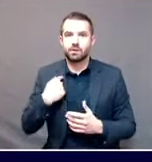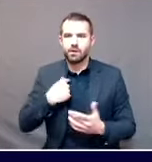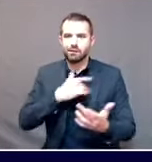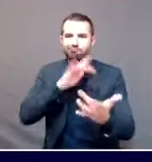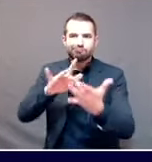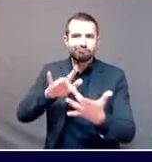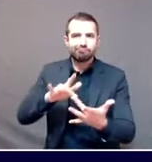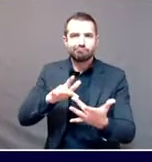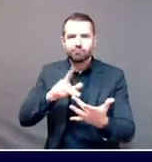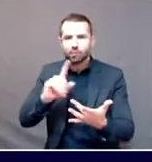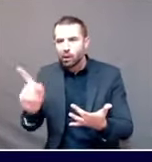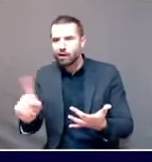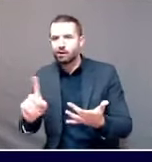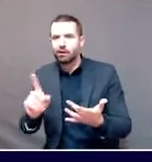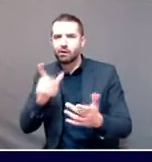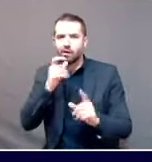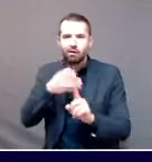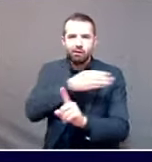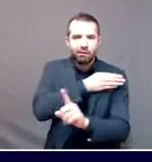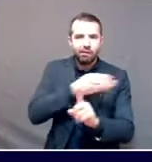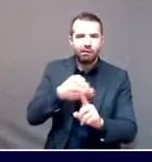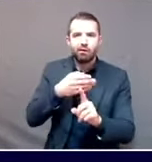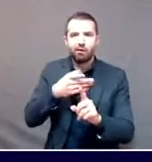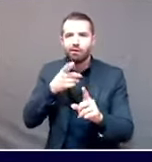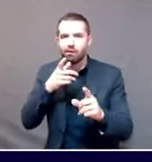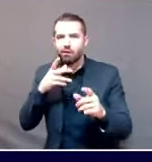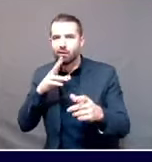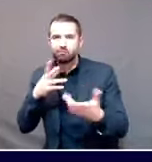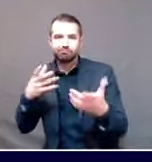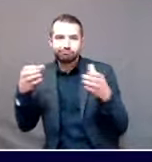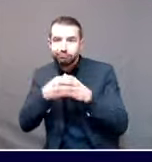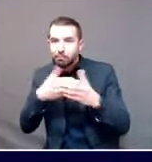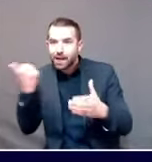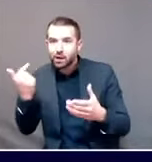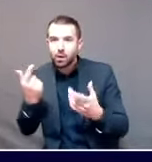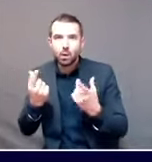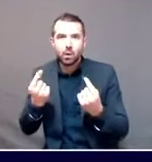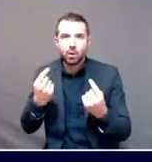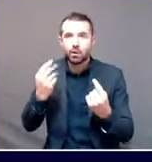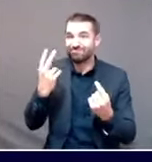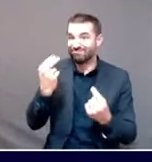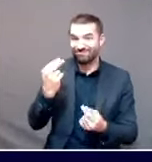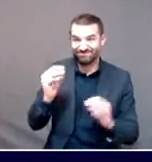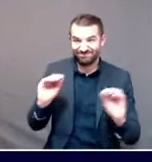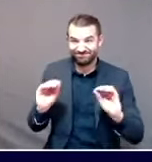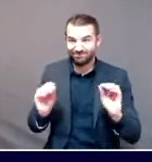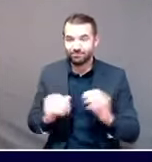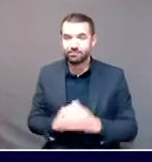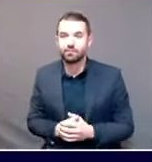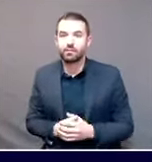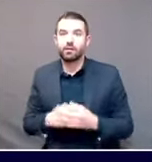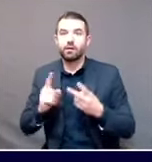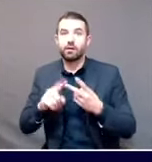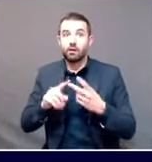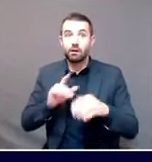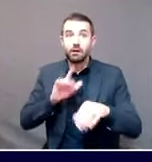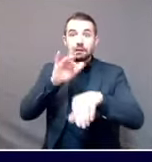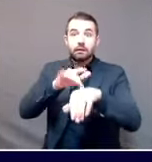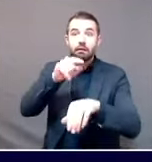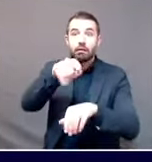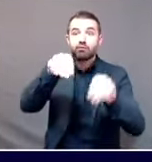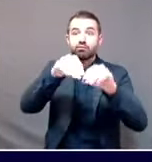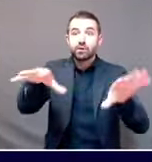located at a site of a known outbreak. Which again is by implication suggestive of a lot of transmission happening